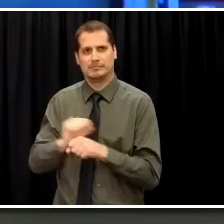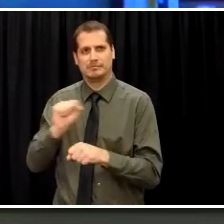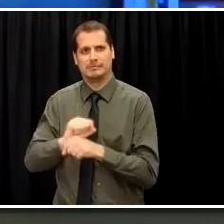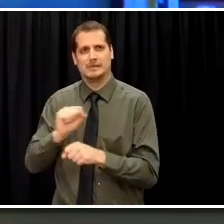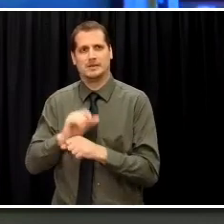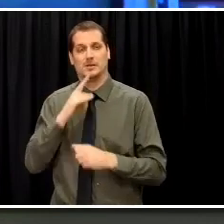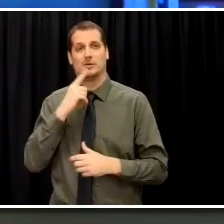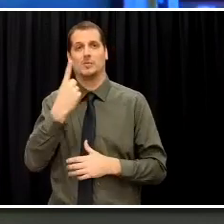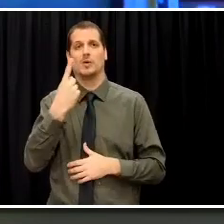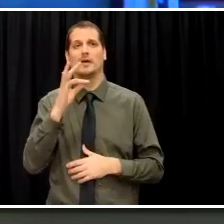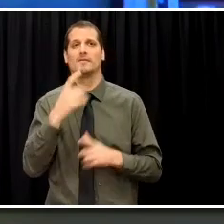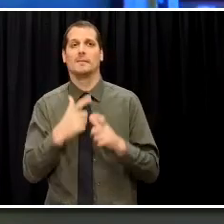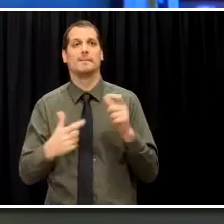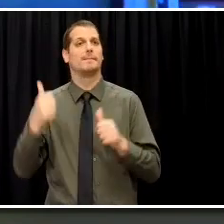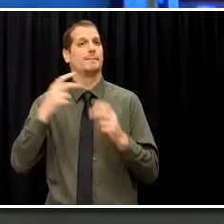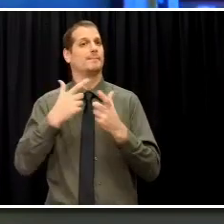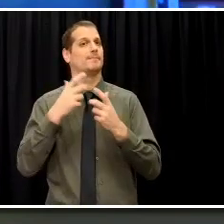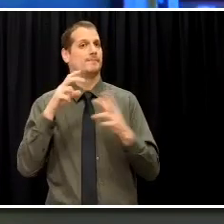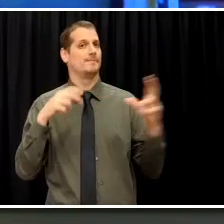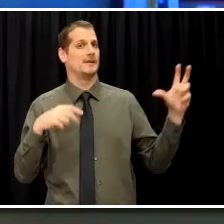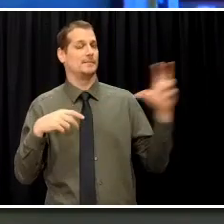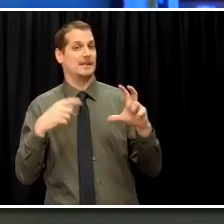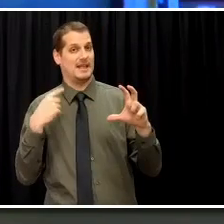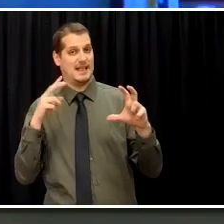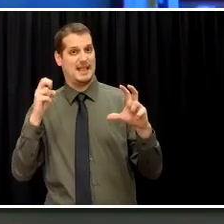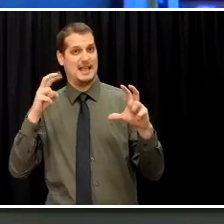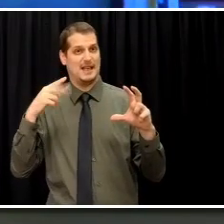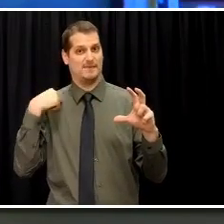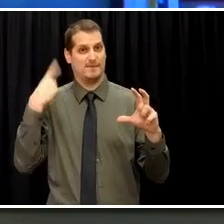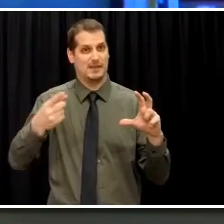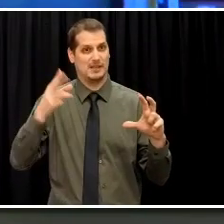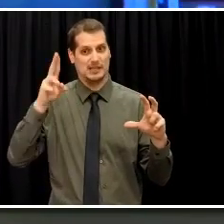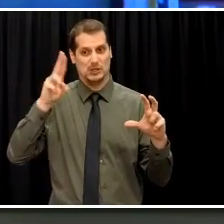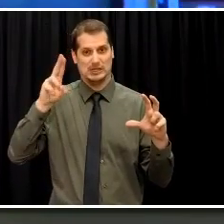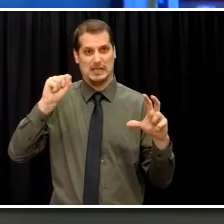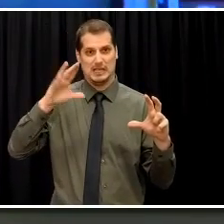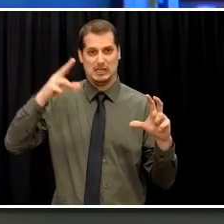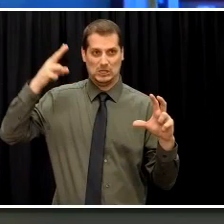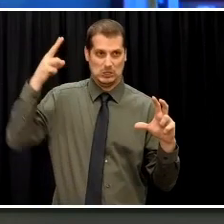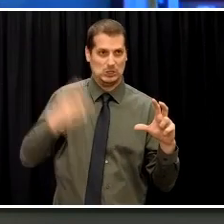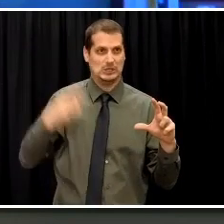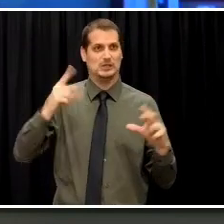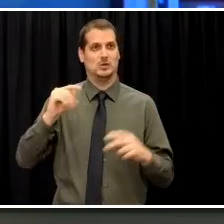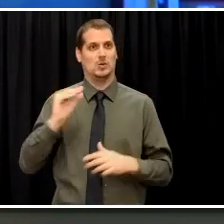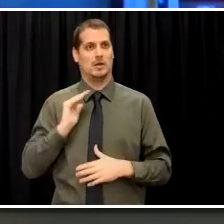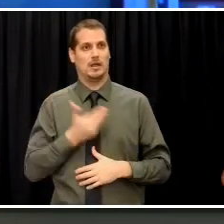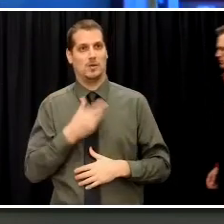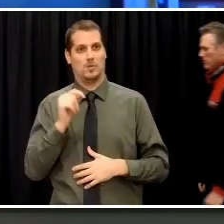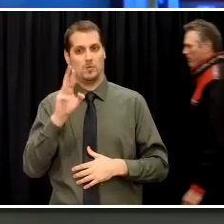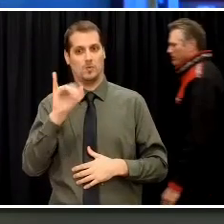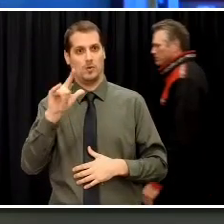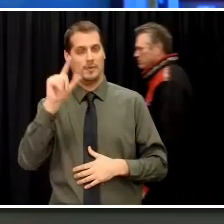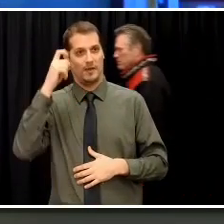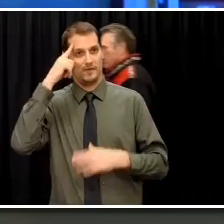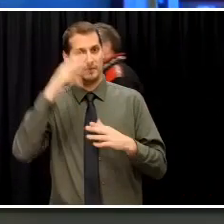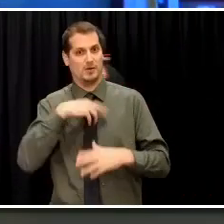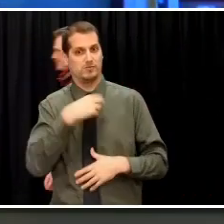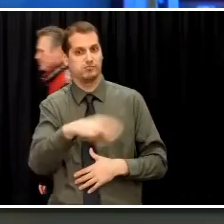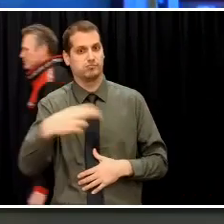probably one of the biggest investments ever in the U.S. history to our tribal governments. And unfortunately,